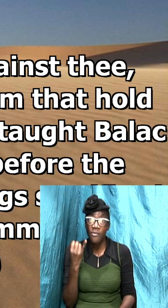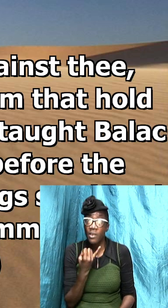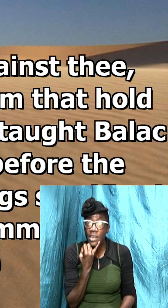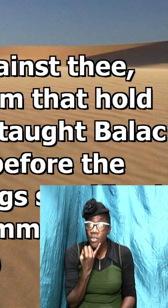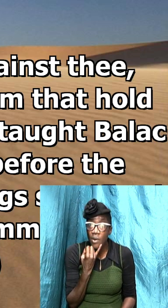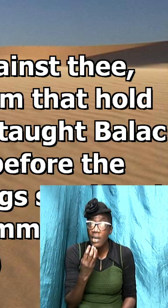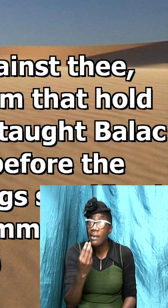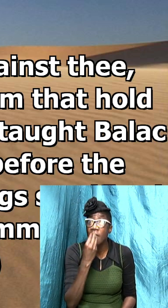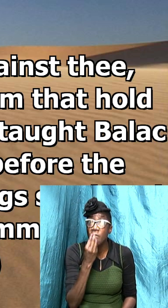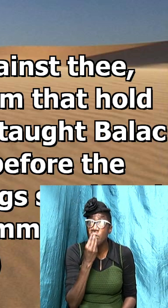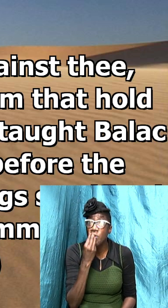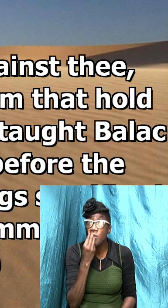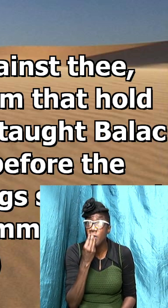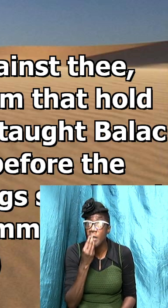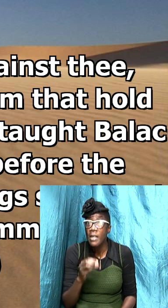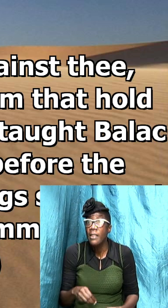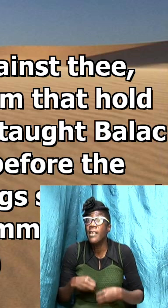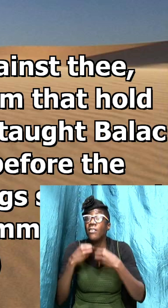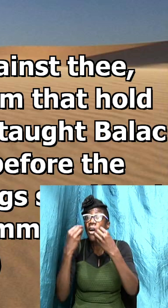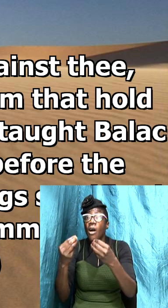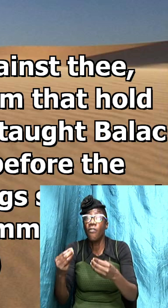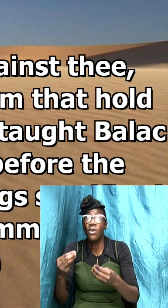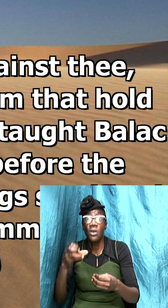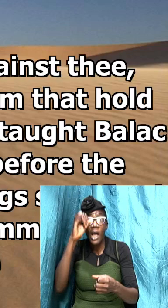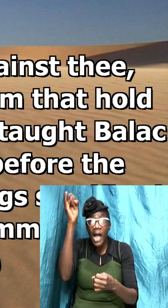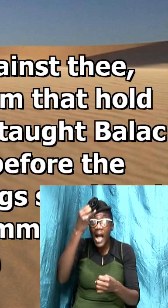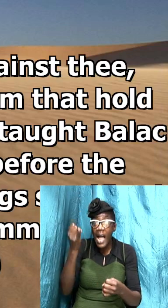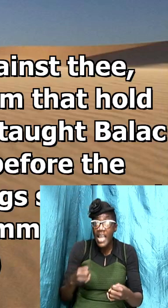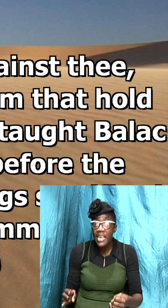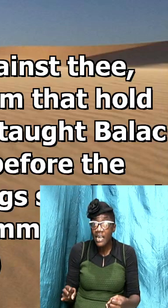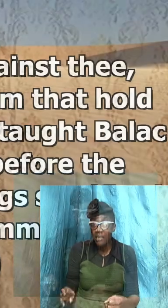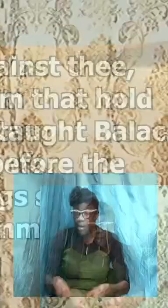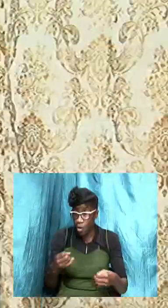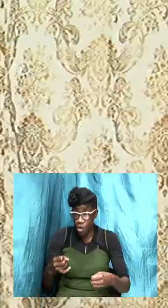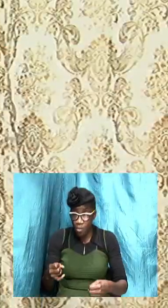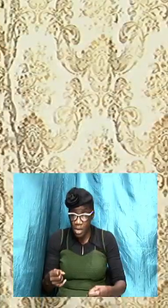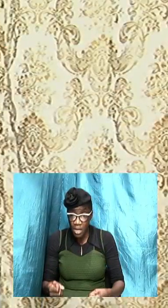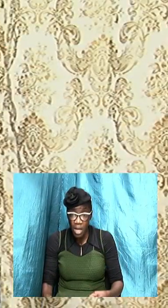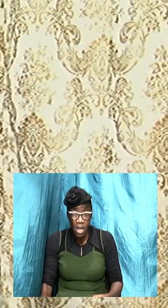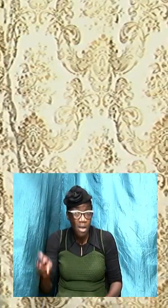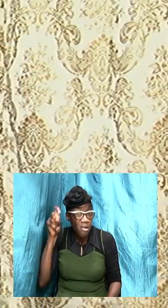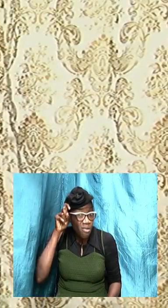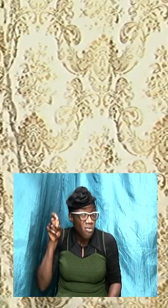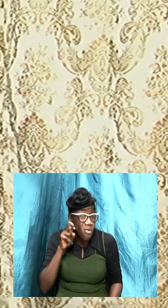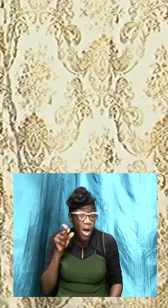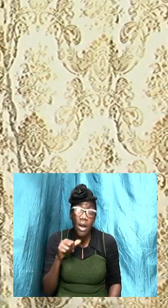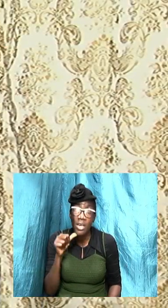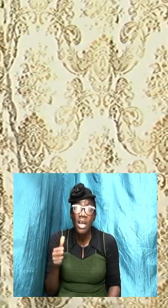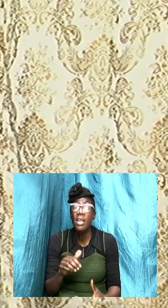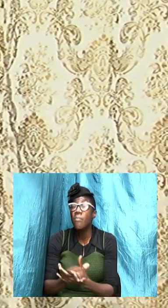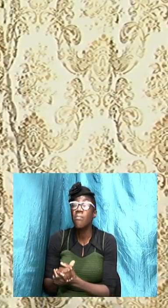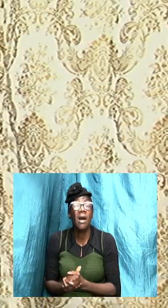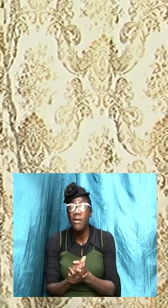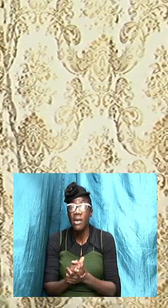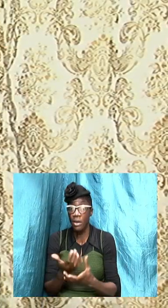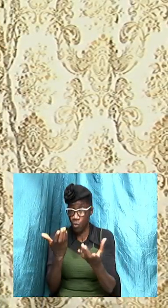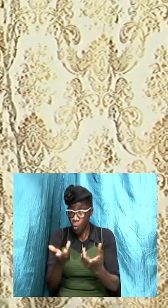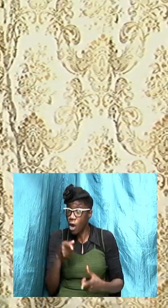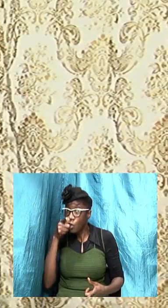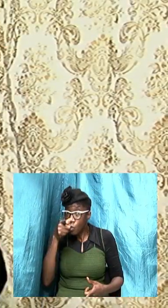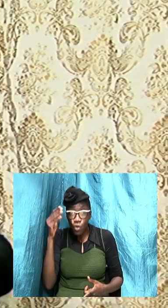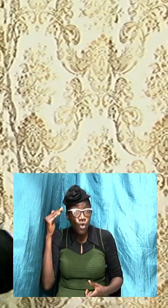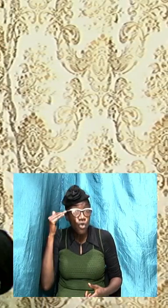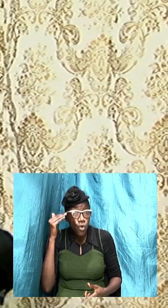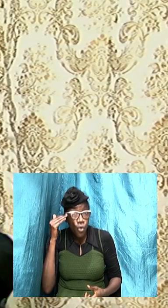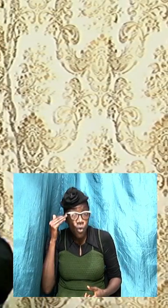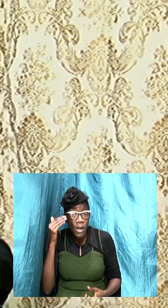and the Bible is saying that this now is the doctrine of Balaam and I want us to know that if this thing affected